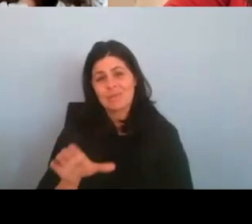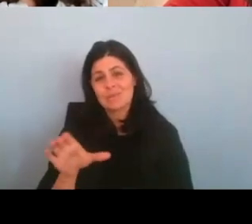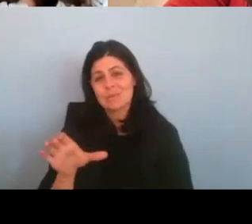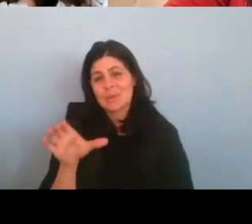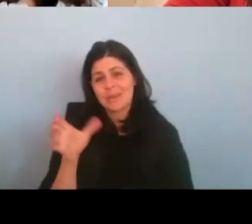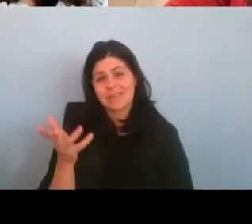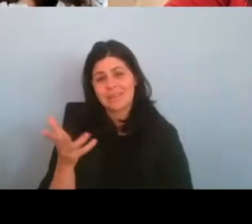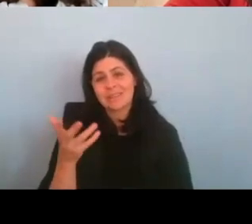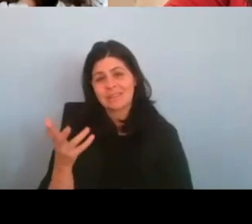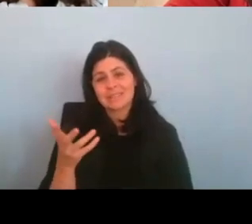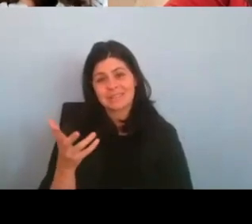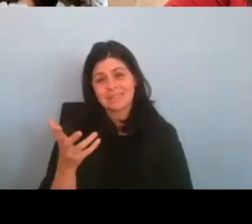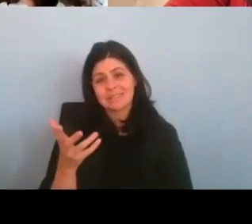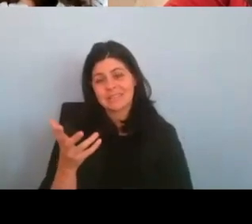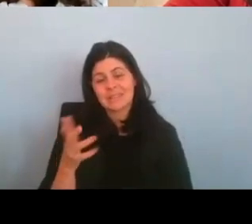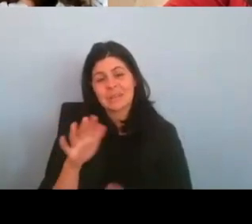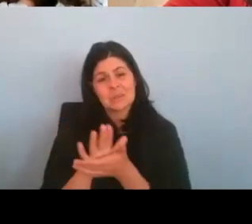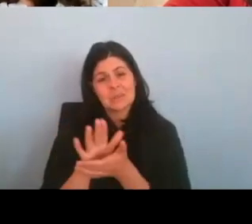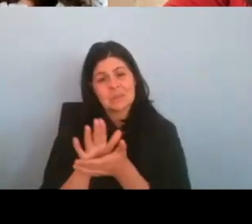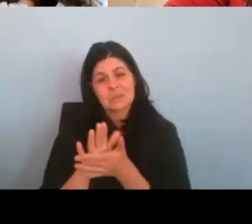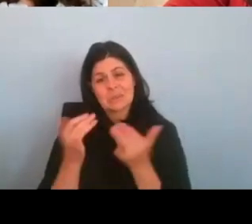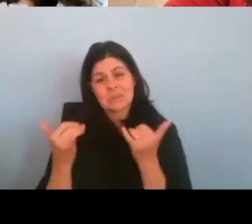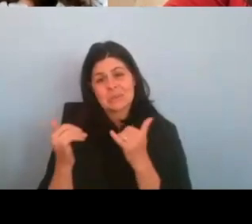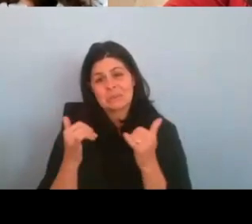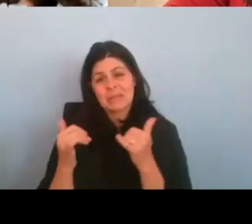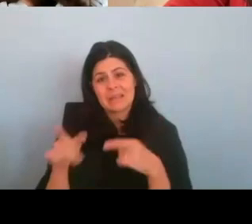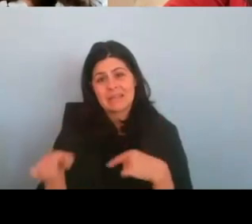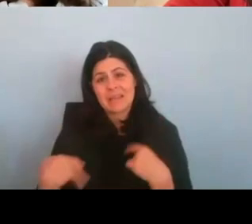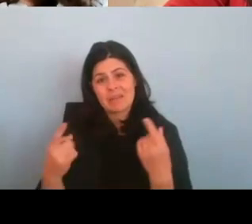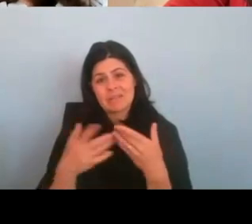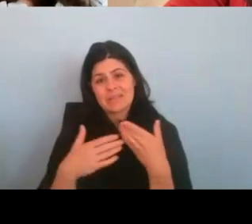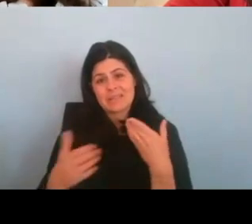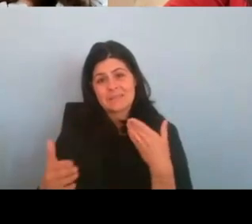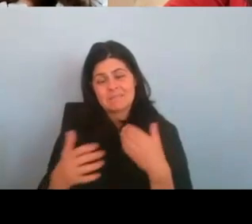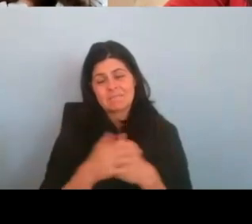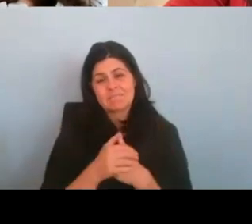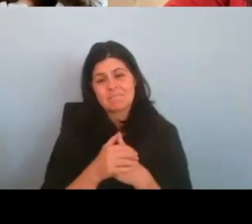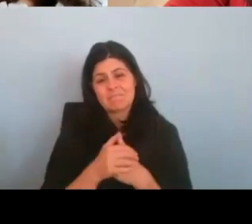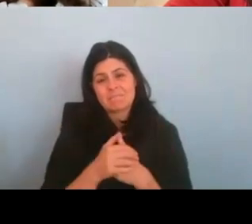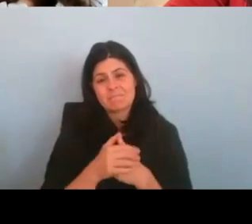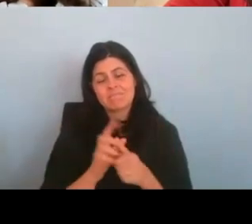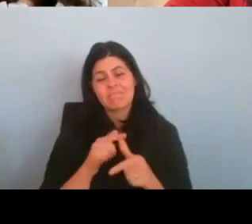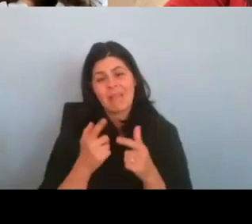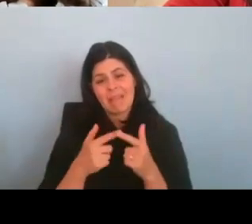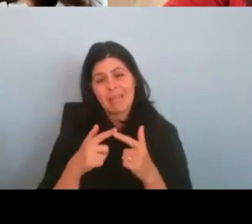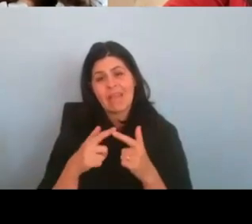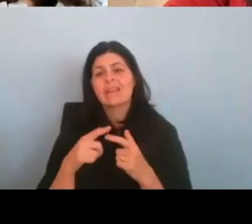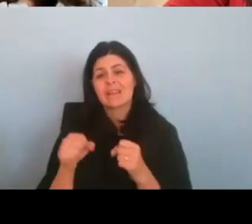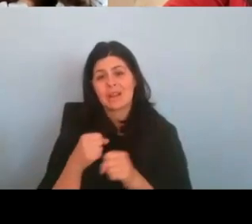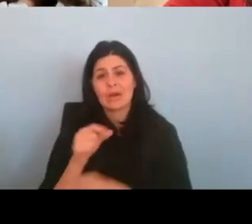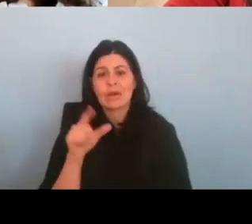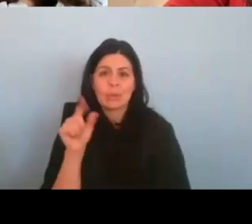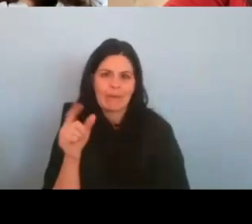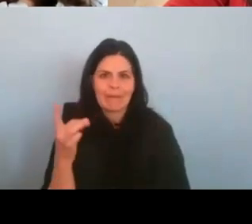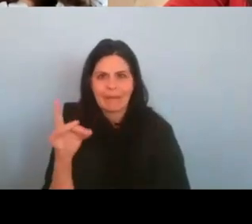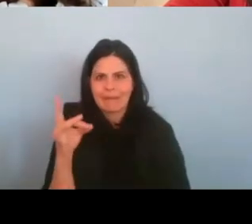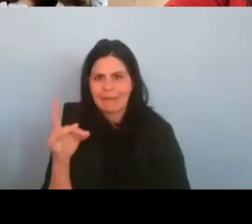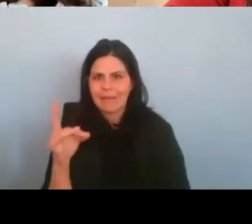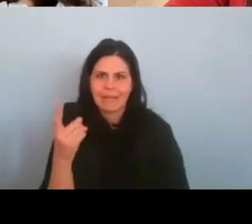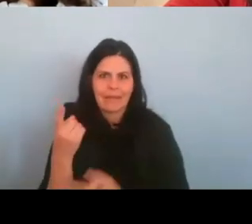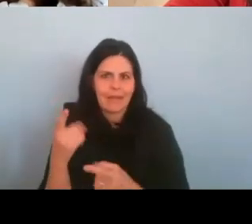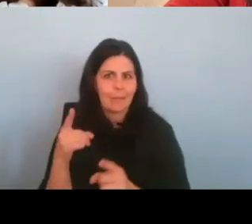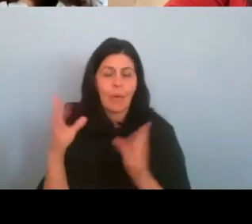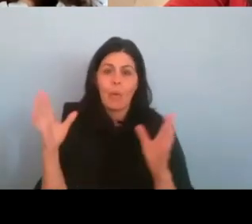doing school plays and such ever since. And then 2018 came around and it was like, like, Oh,